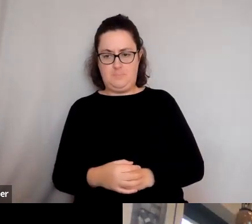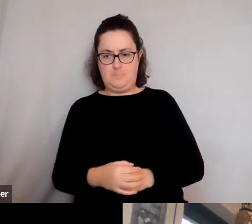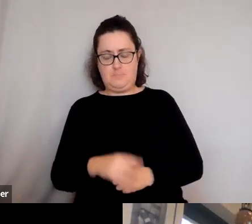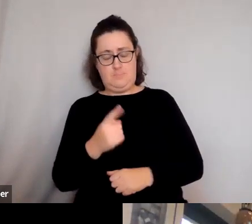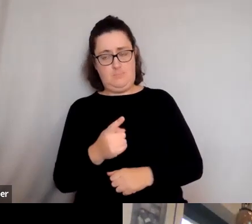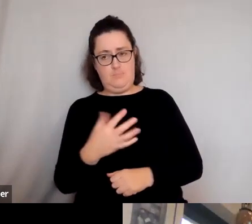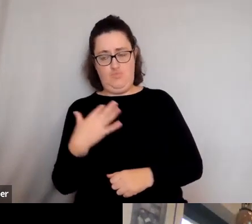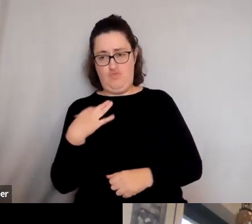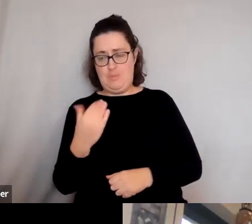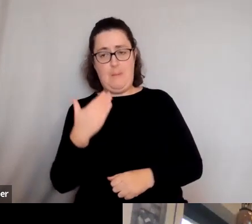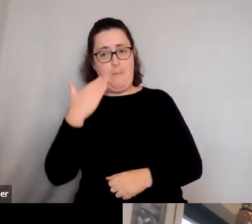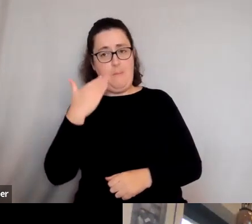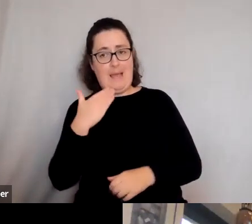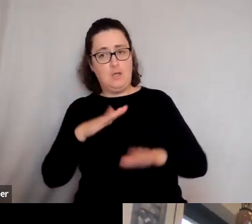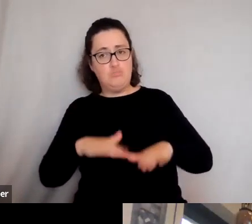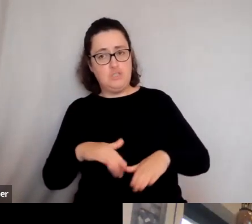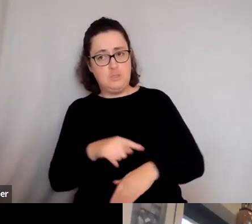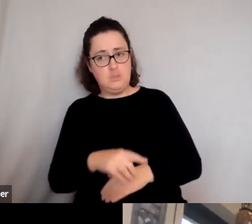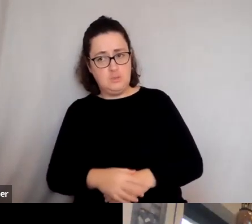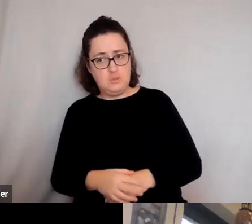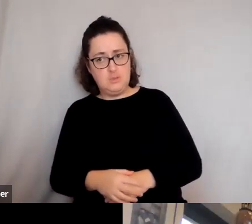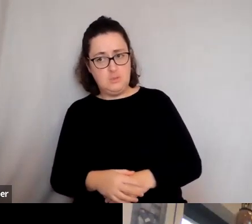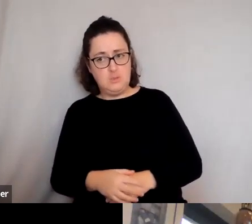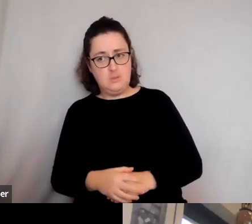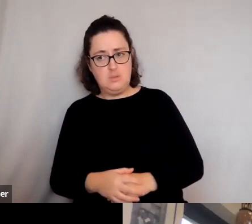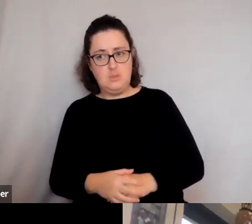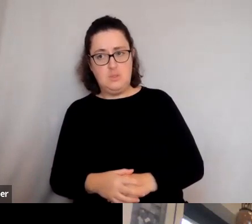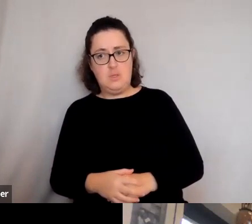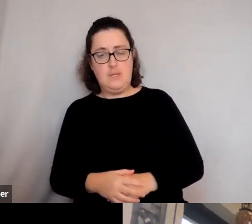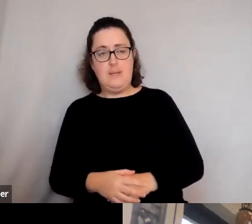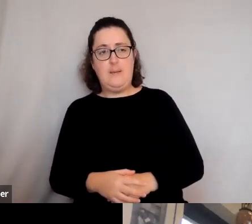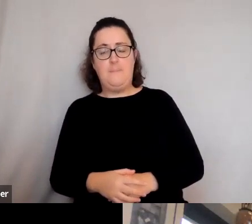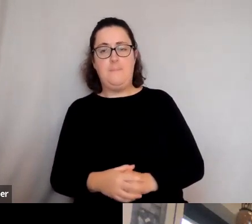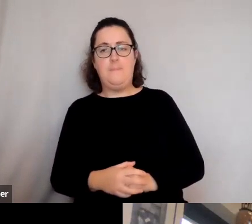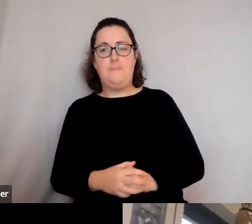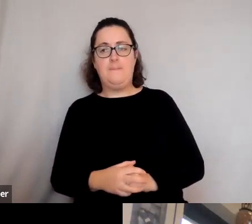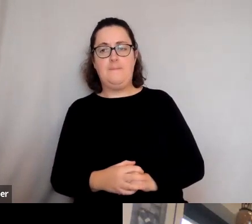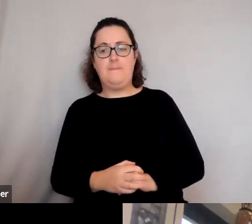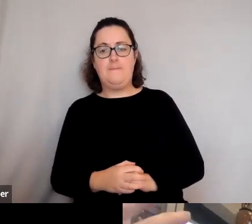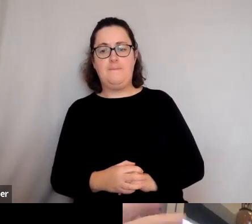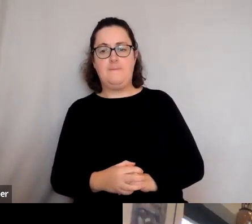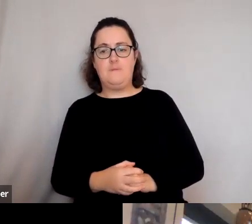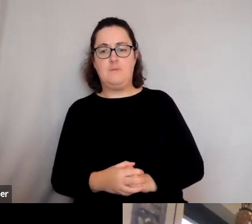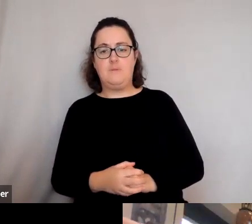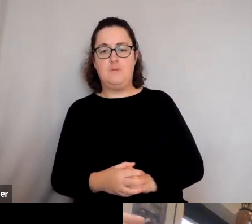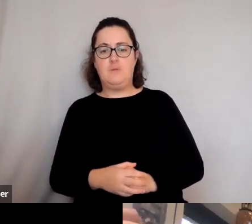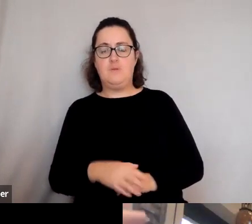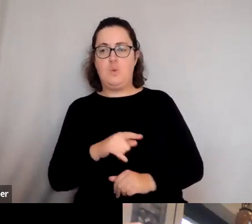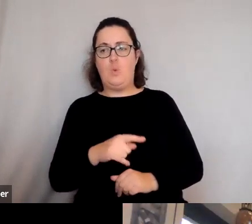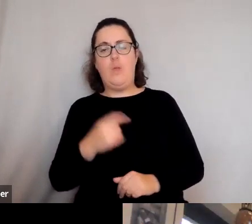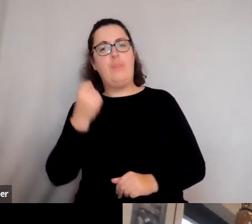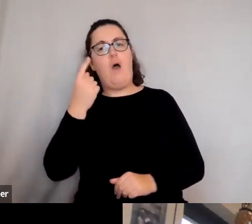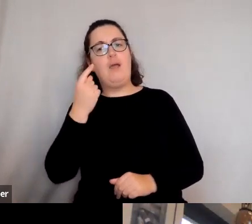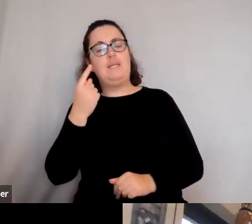undermining, you know, the, I think rather pernicious myth that, um, Britain only became a racially